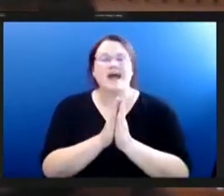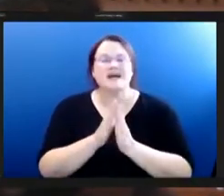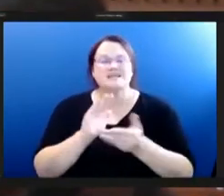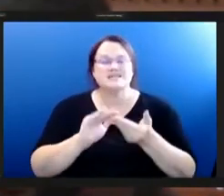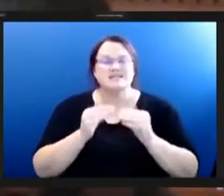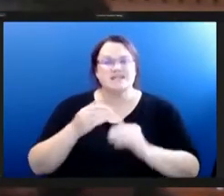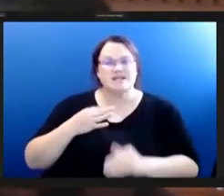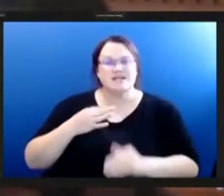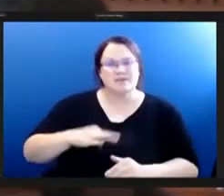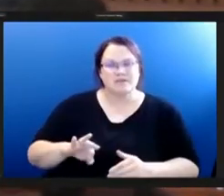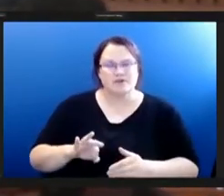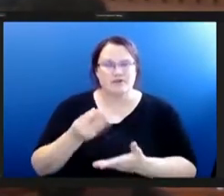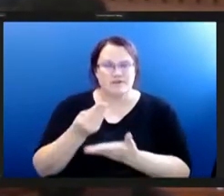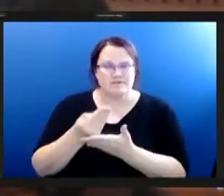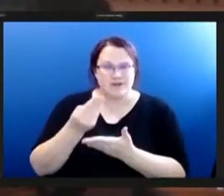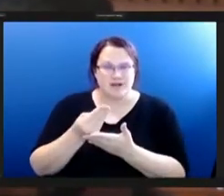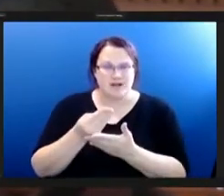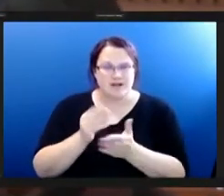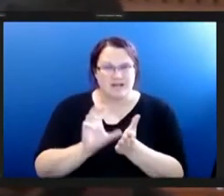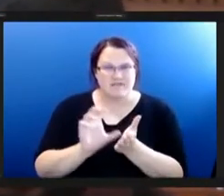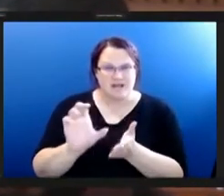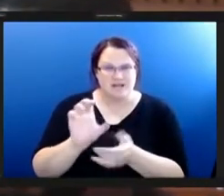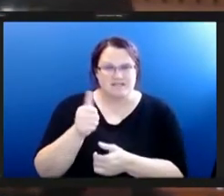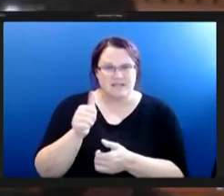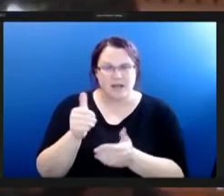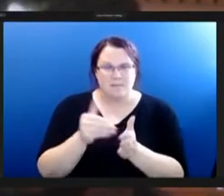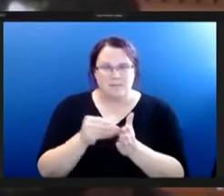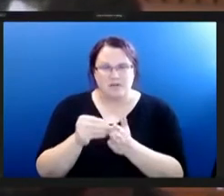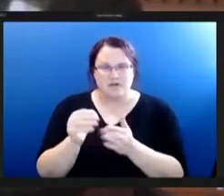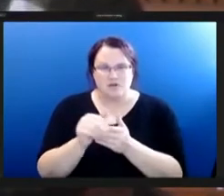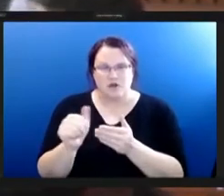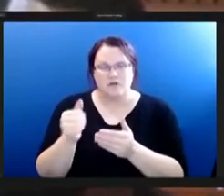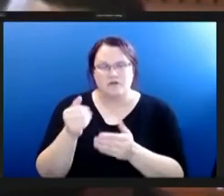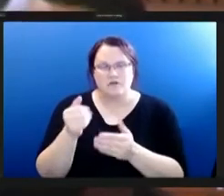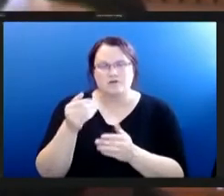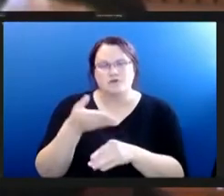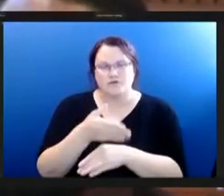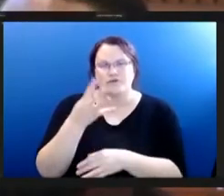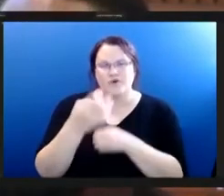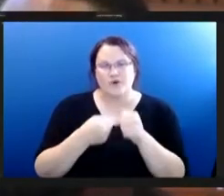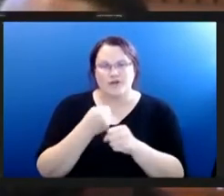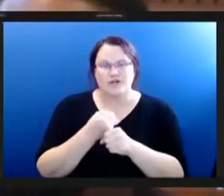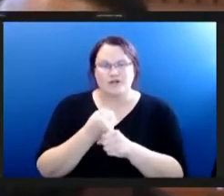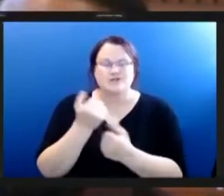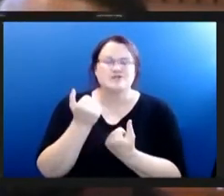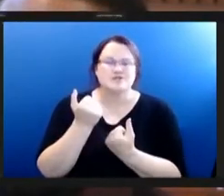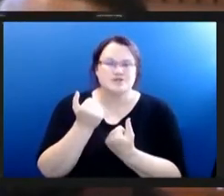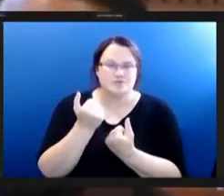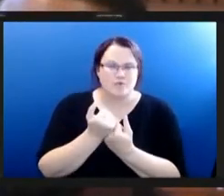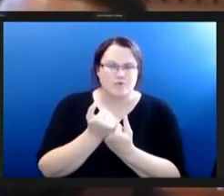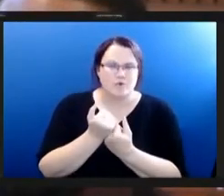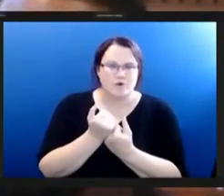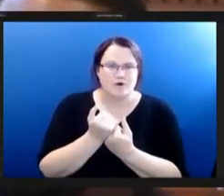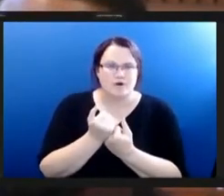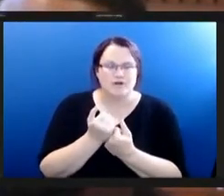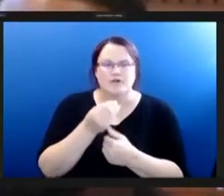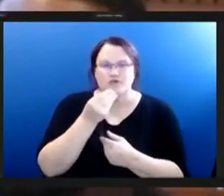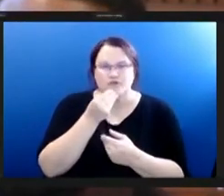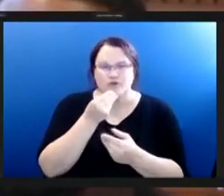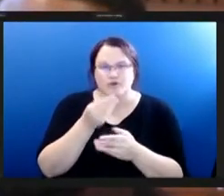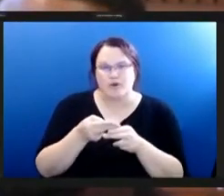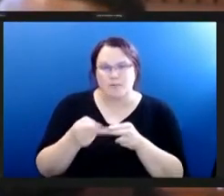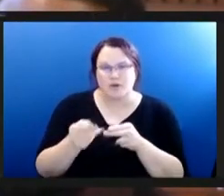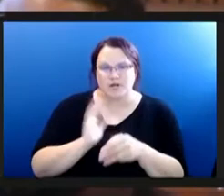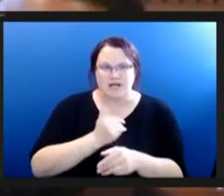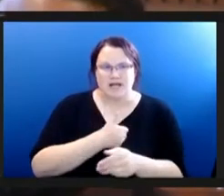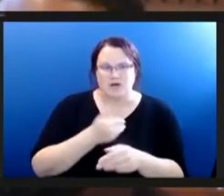food justice fund in invest 10 million dollars over a four-year period to support grassroots efforts addressing food apartheid in our city and i should say